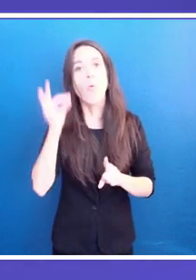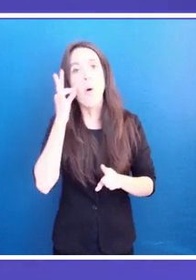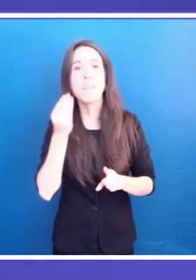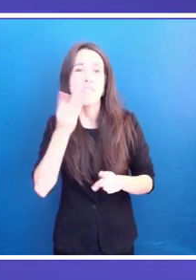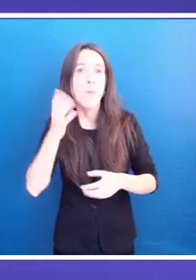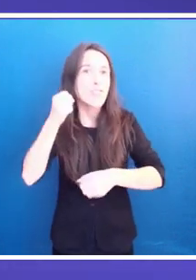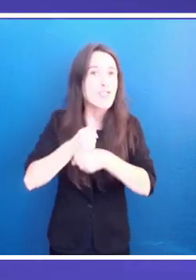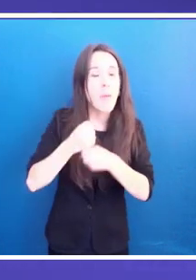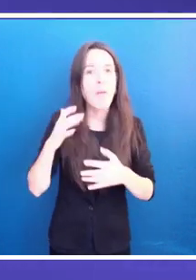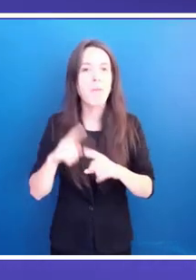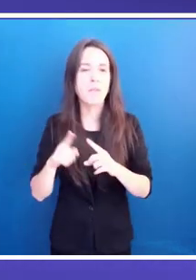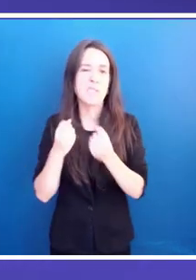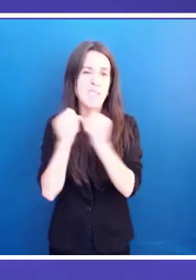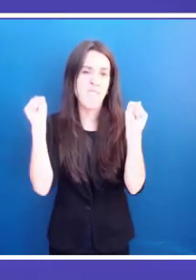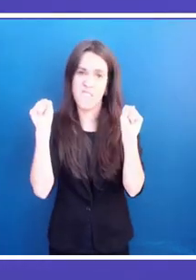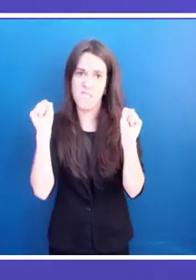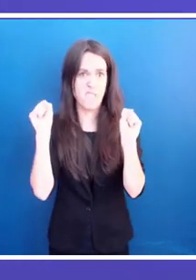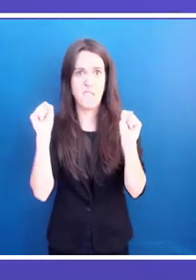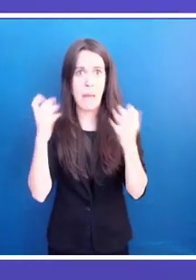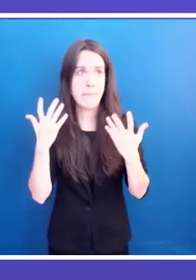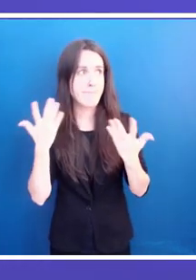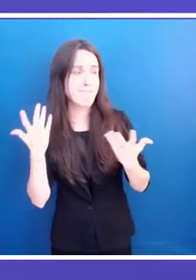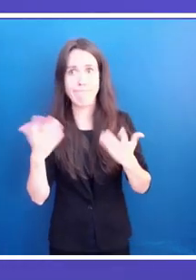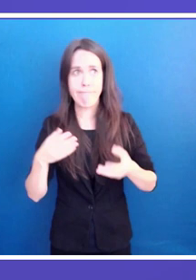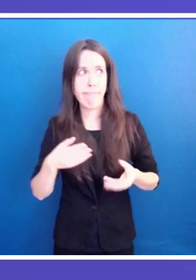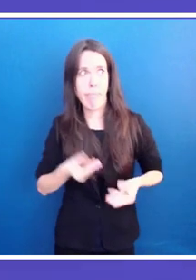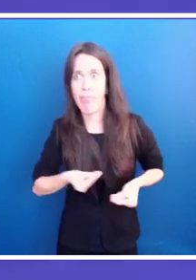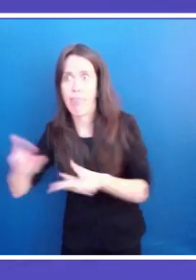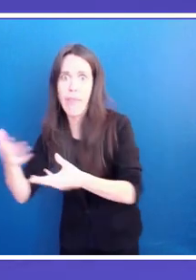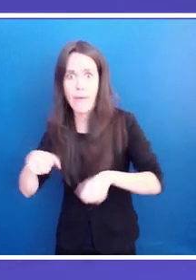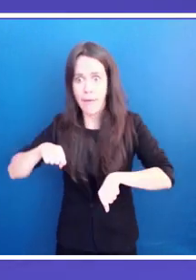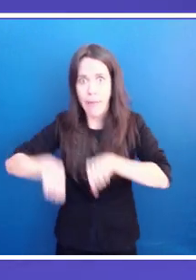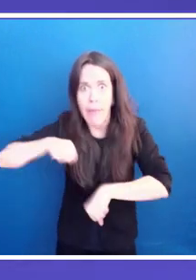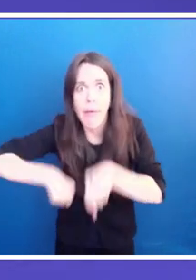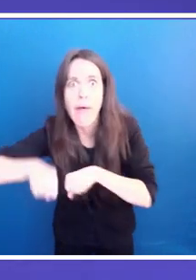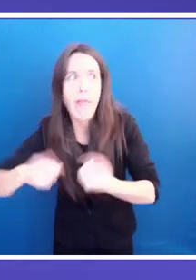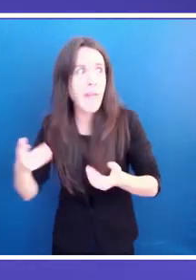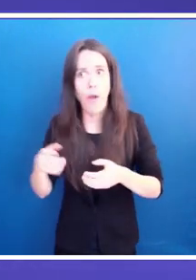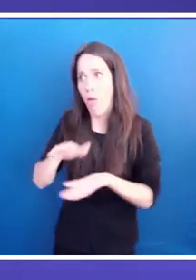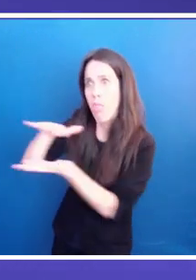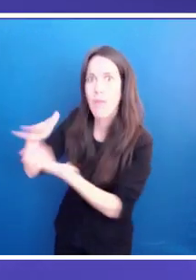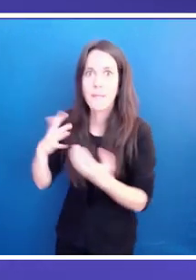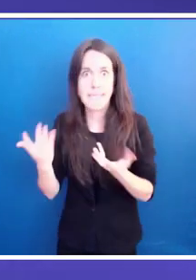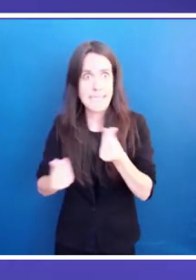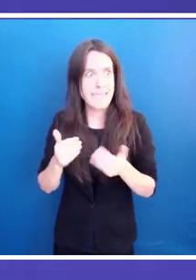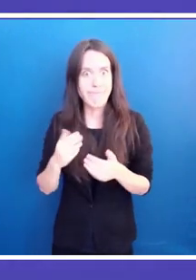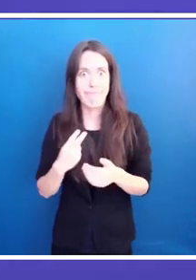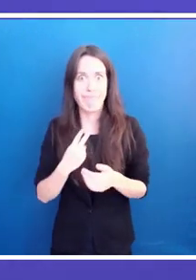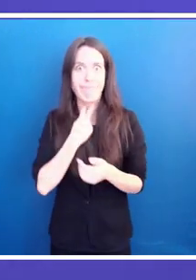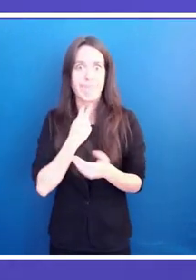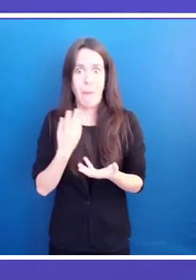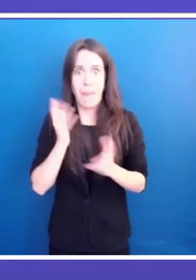This can have an impact on the possibility of women to actually work and provide